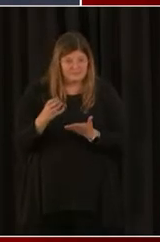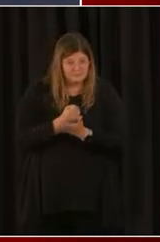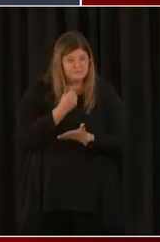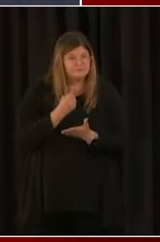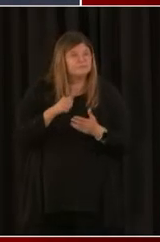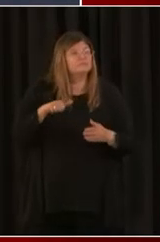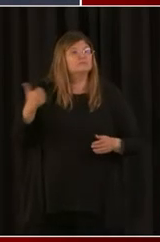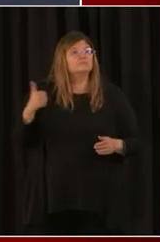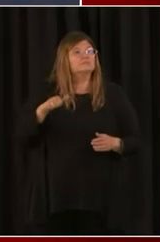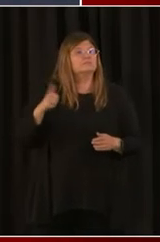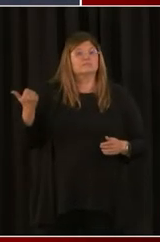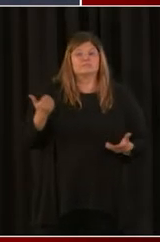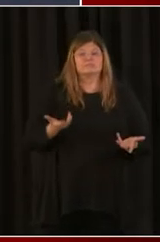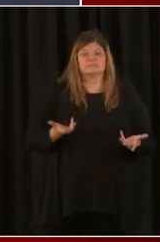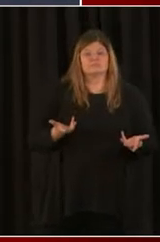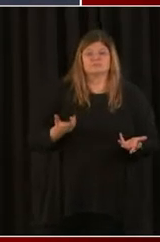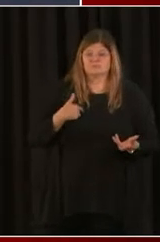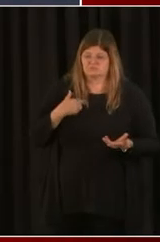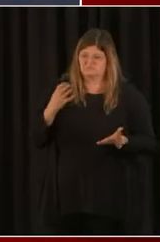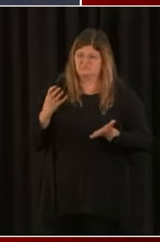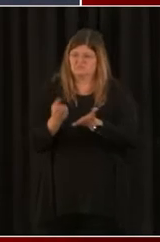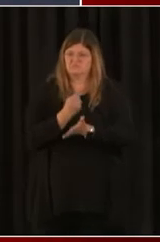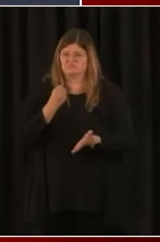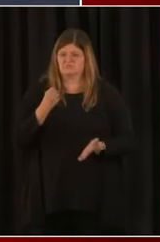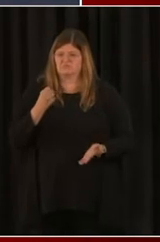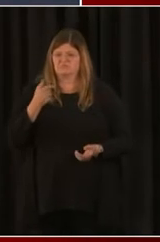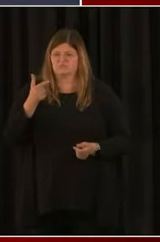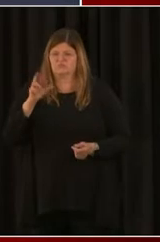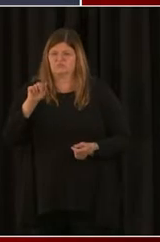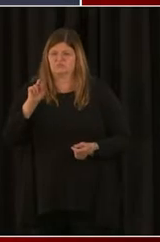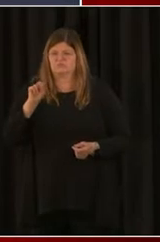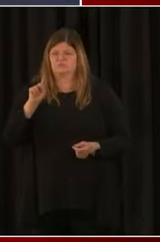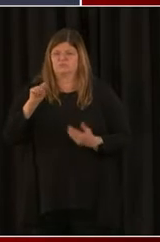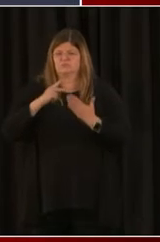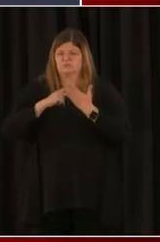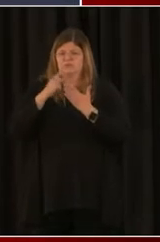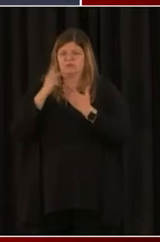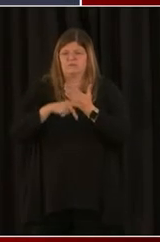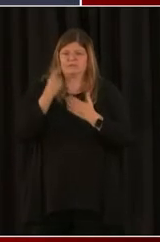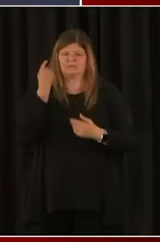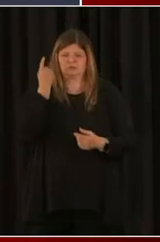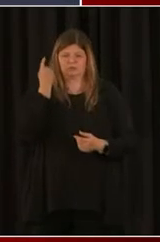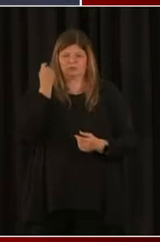the grant program that your office made available last summer. So, thank you.